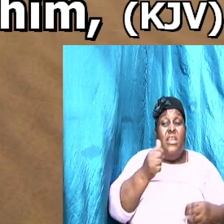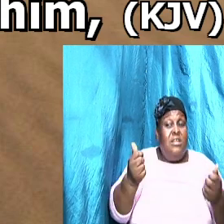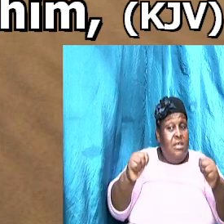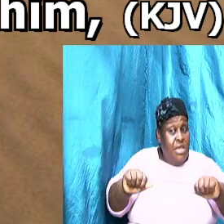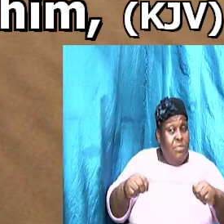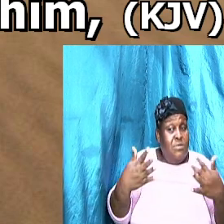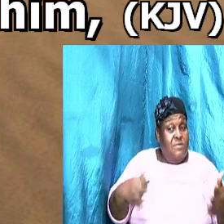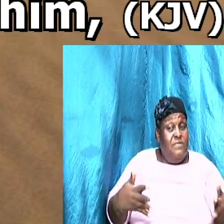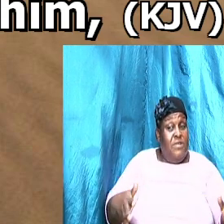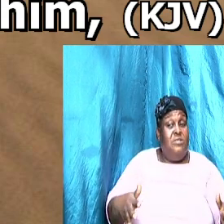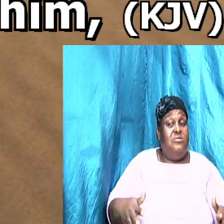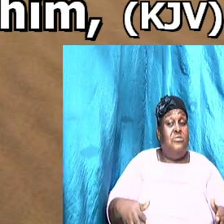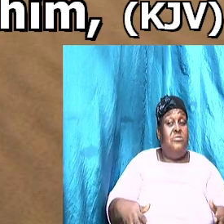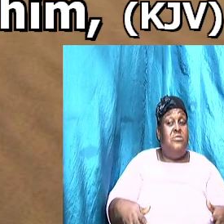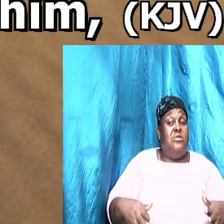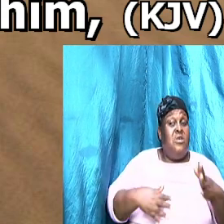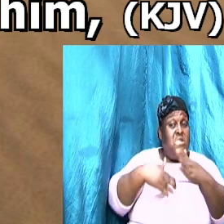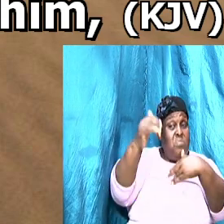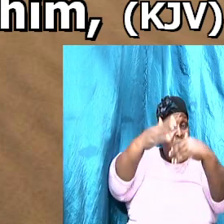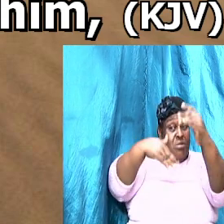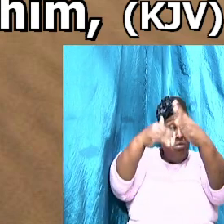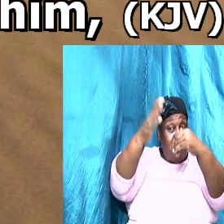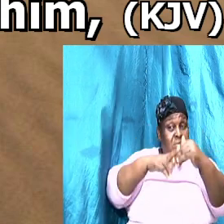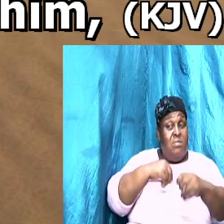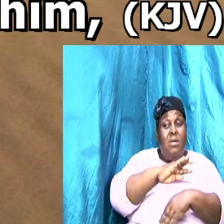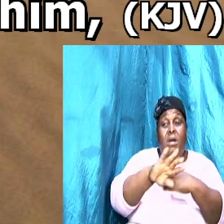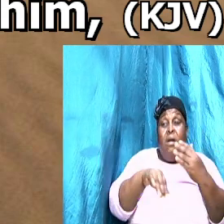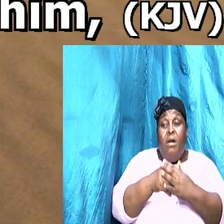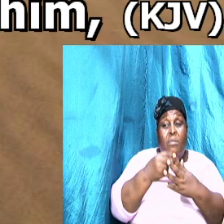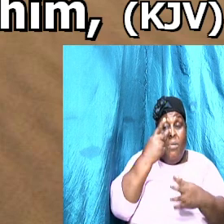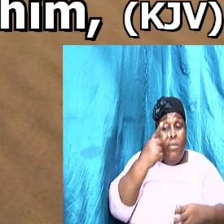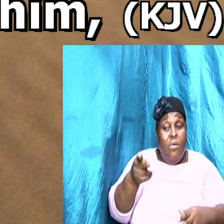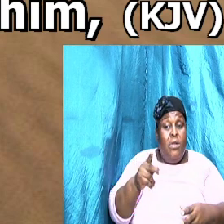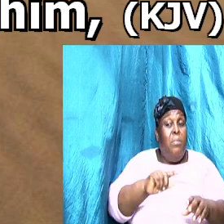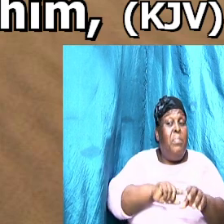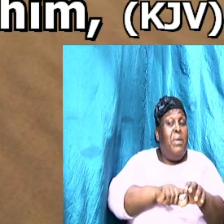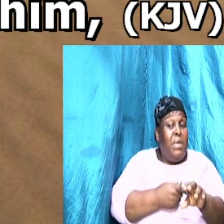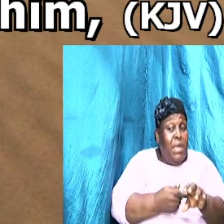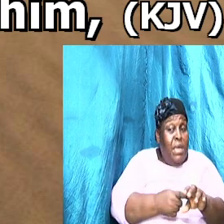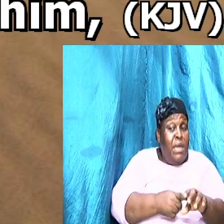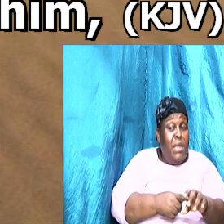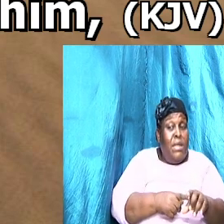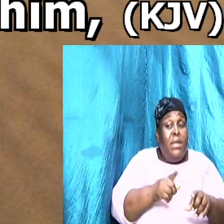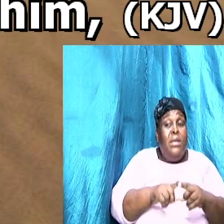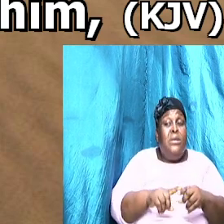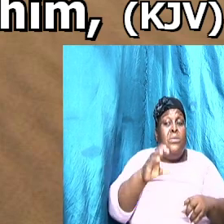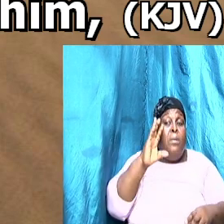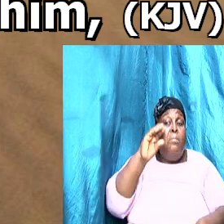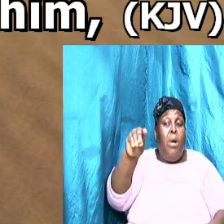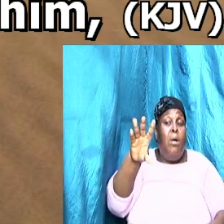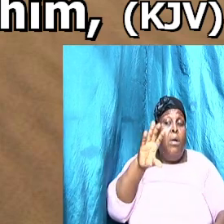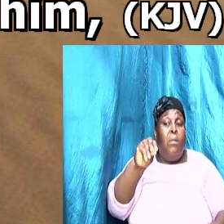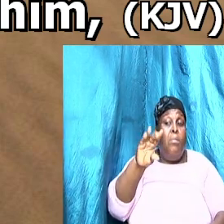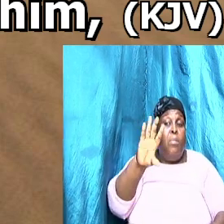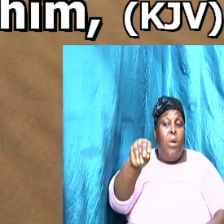to finish it all that behold it begin to mock him